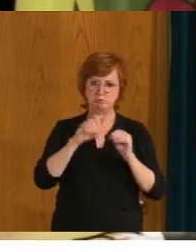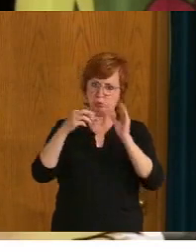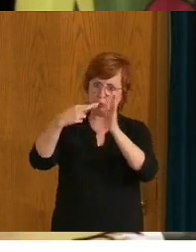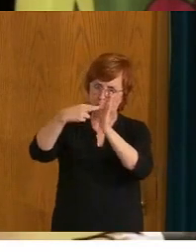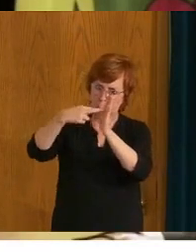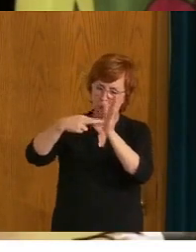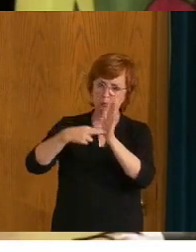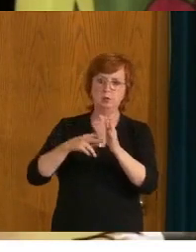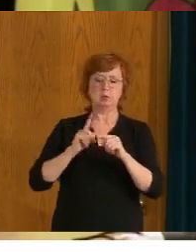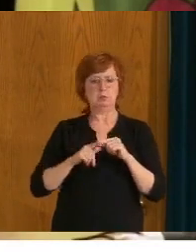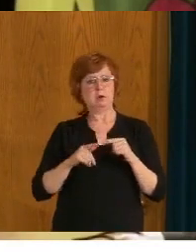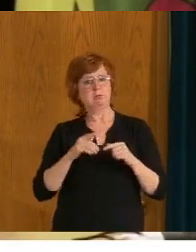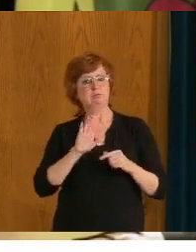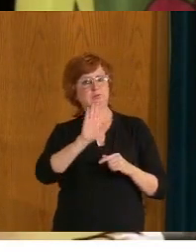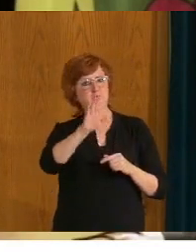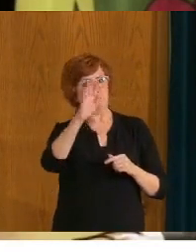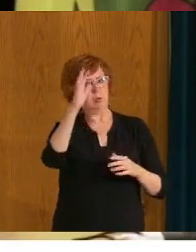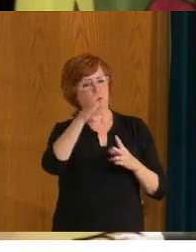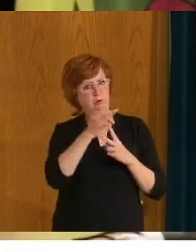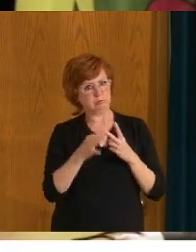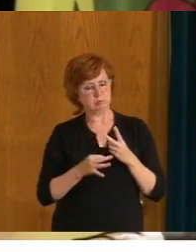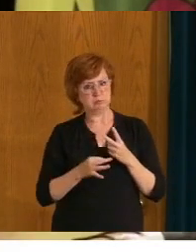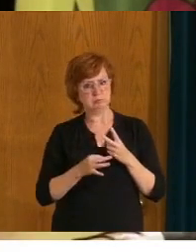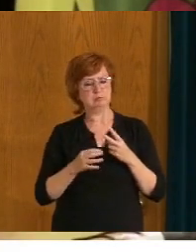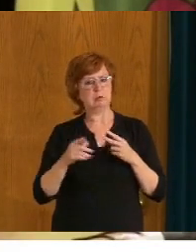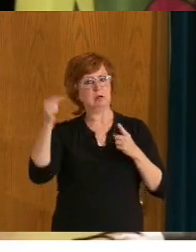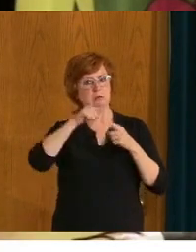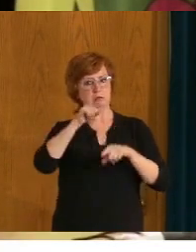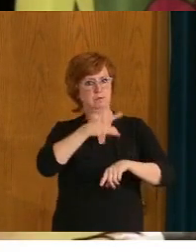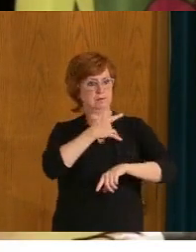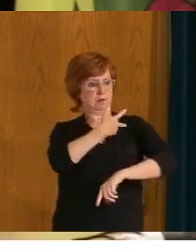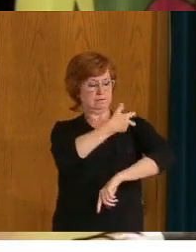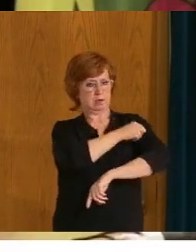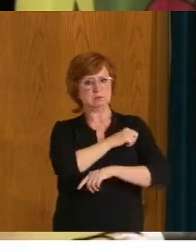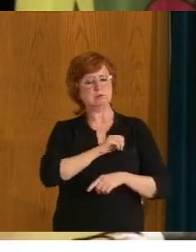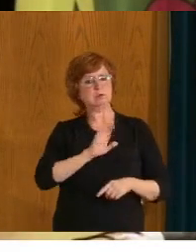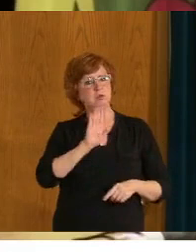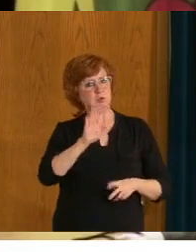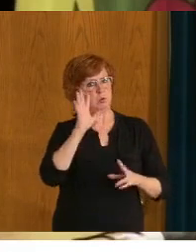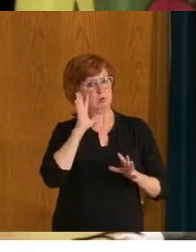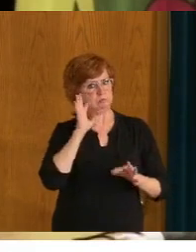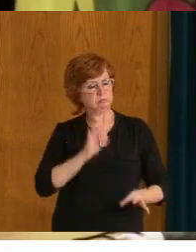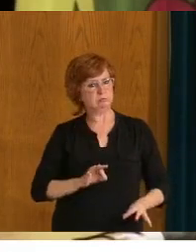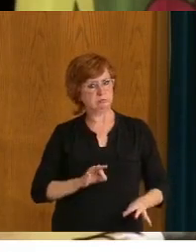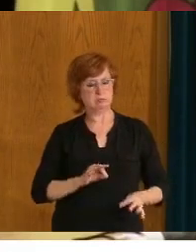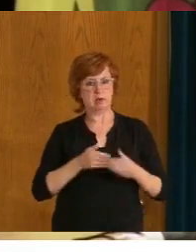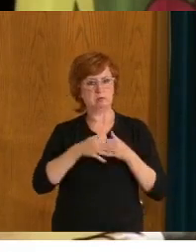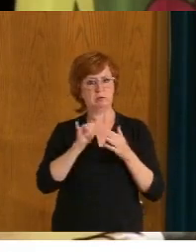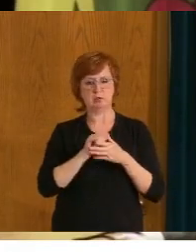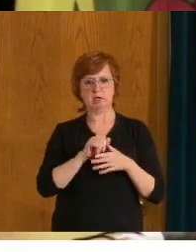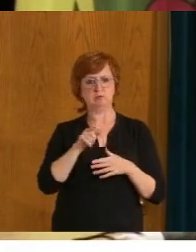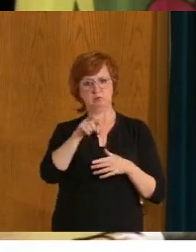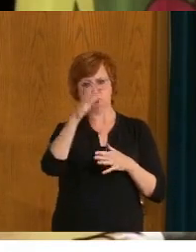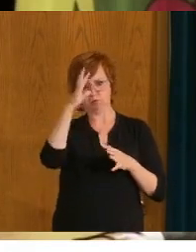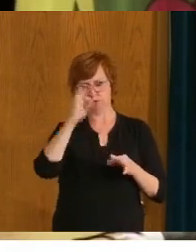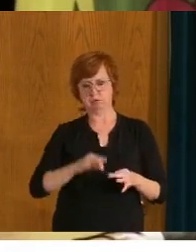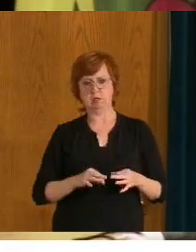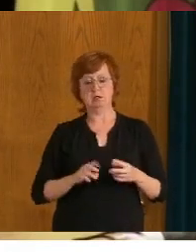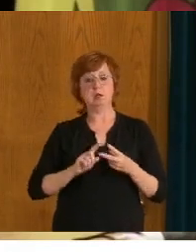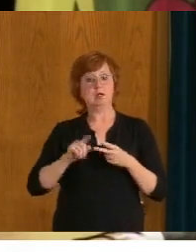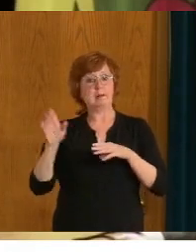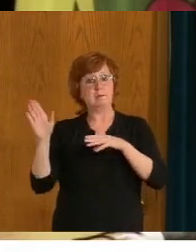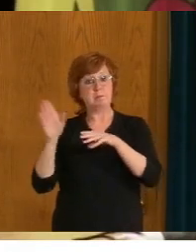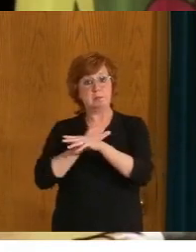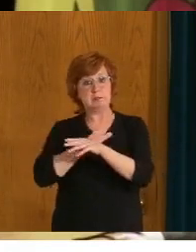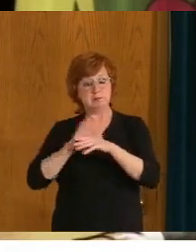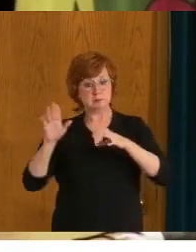you are not fully vaccinated. That will be totally up to you. It will also be up to businesses and other employers to decide whether they want to